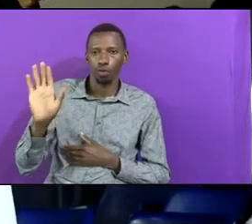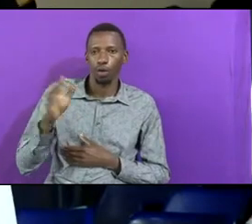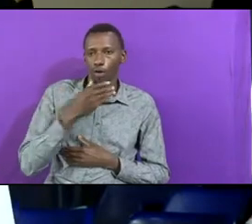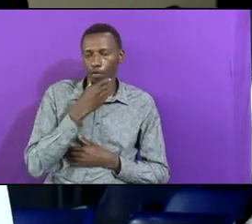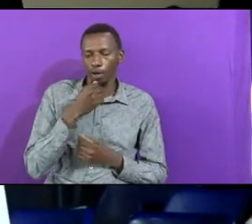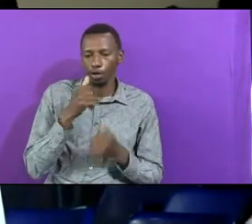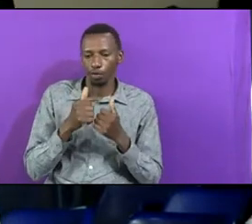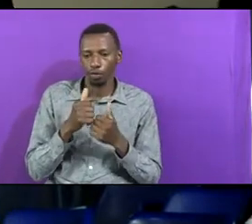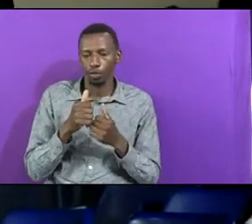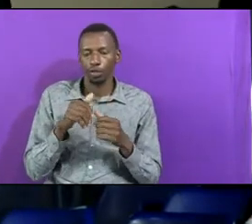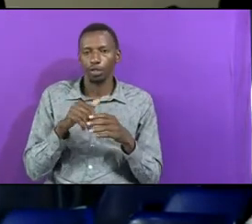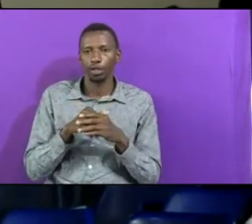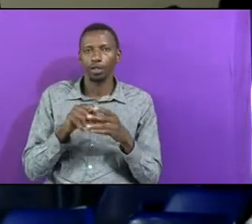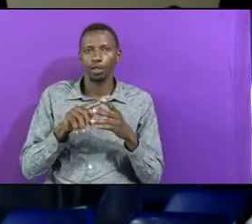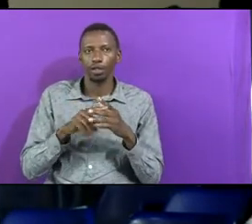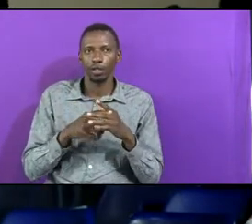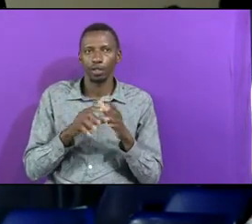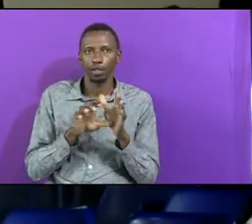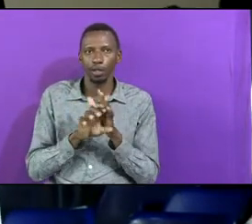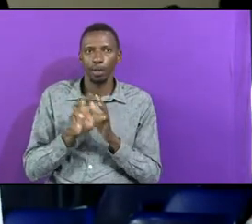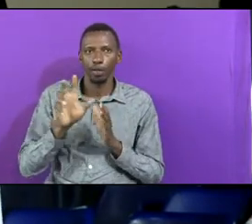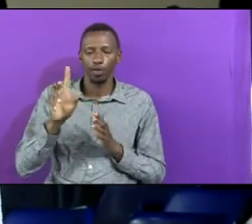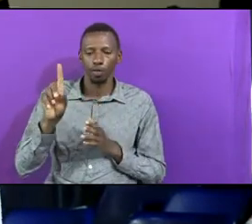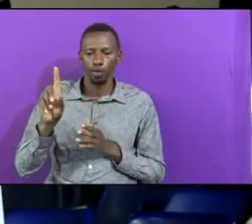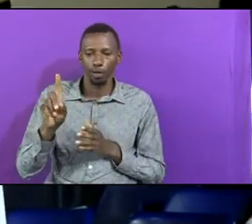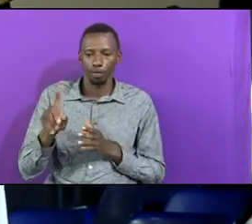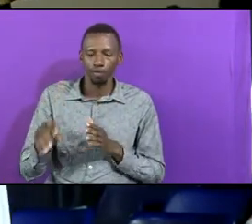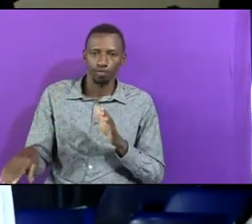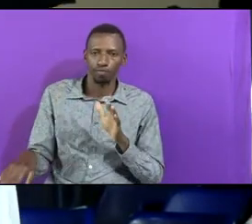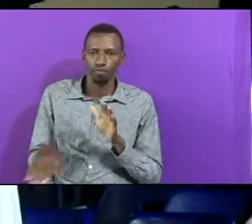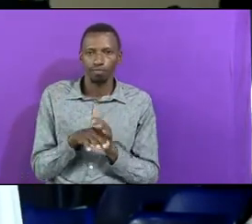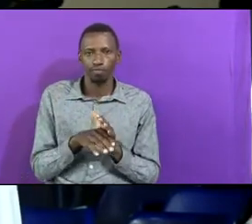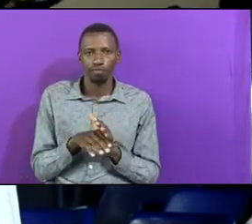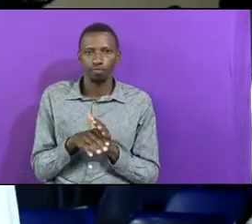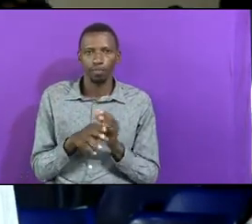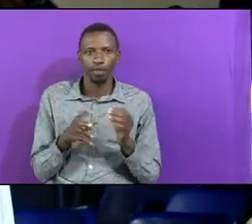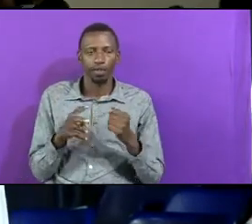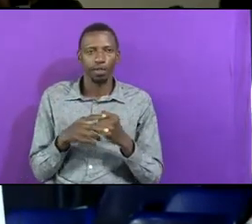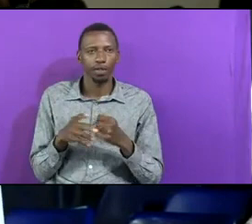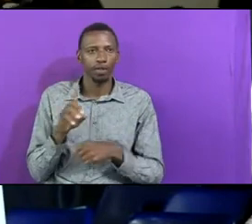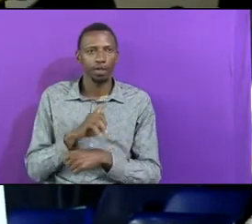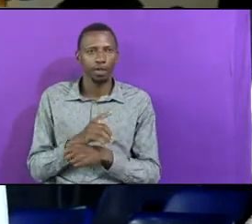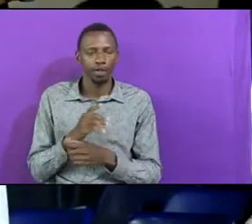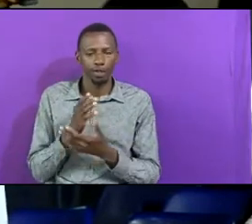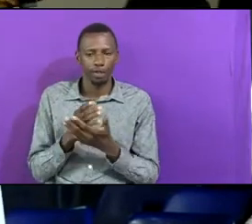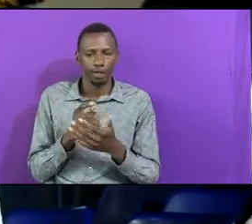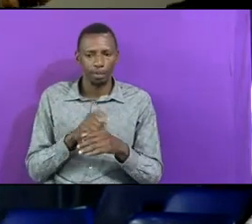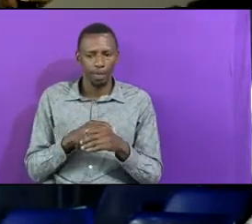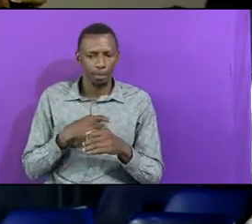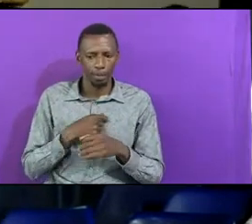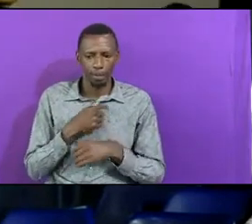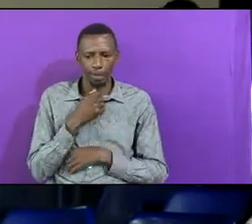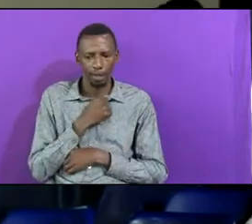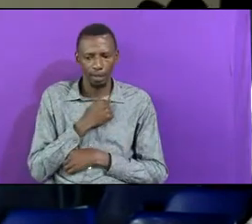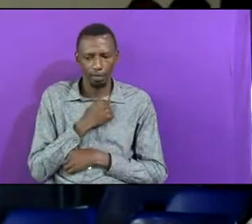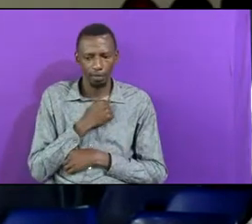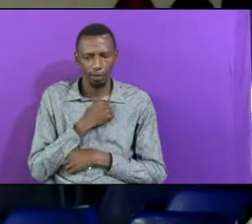And Laban Chased Them Seven Days Sometimes I Admire The Strength Of Devil Wishippers